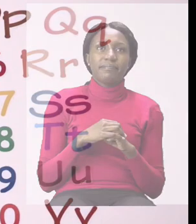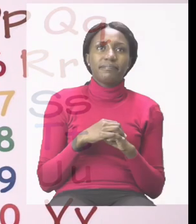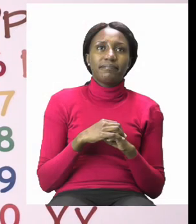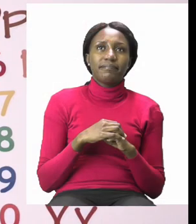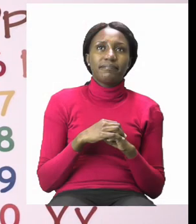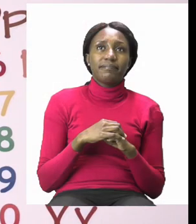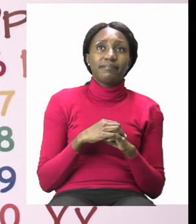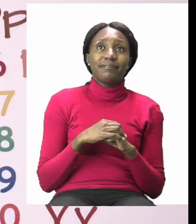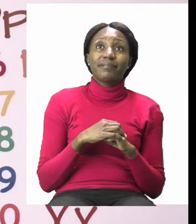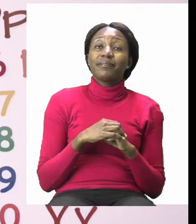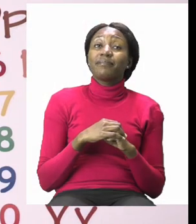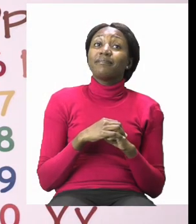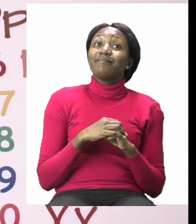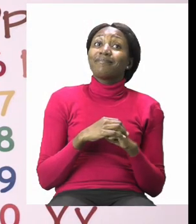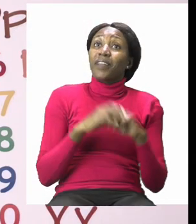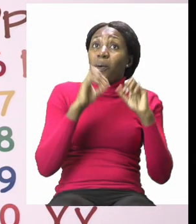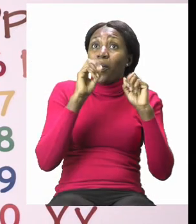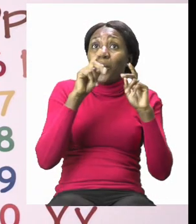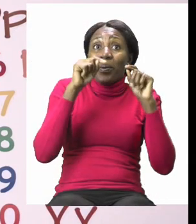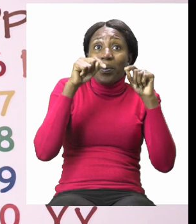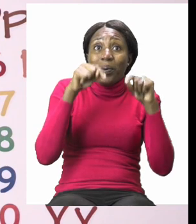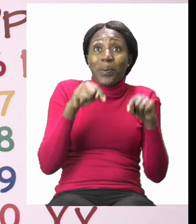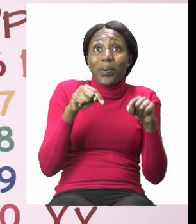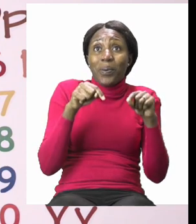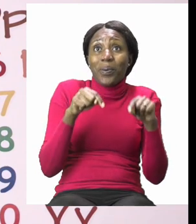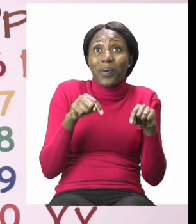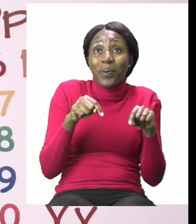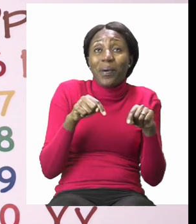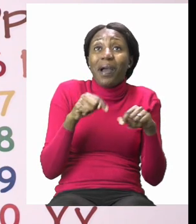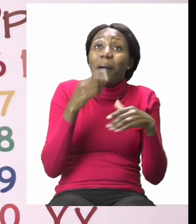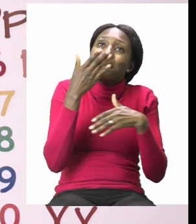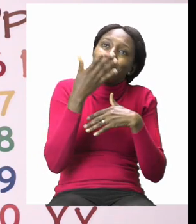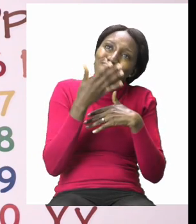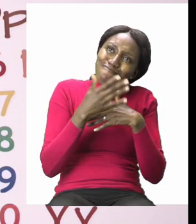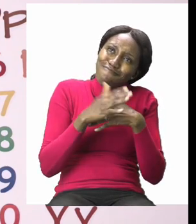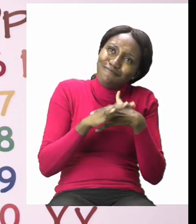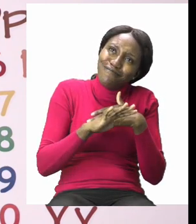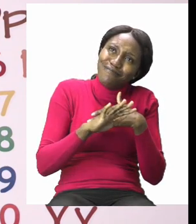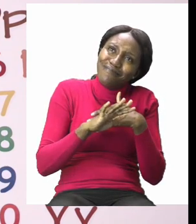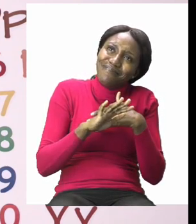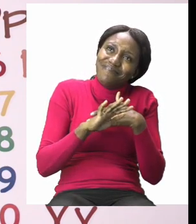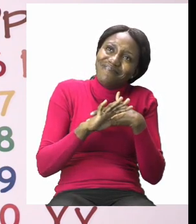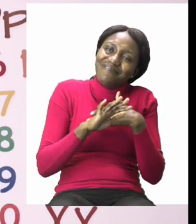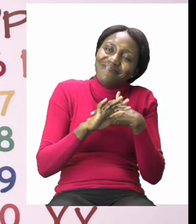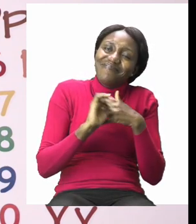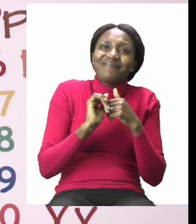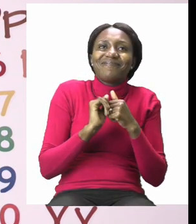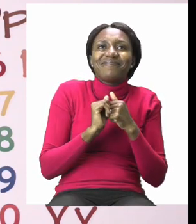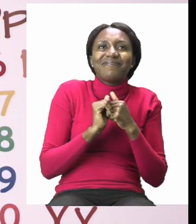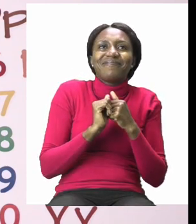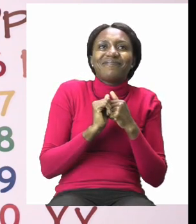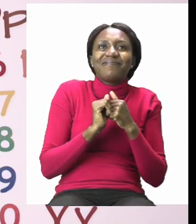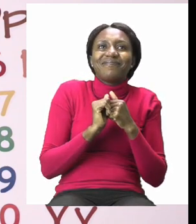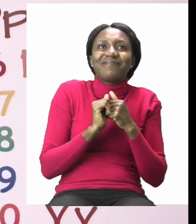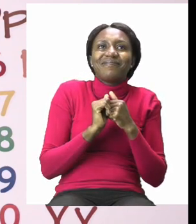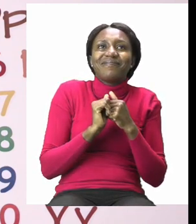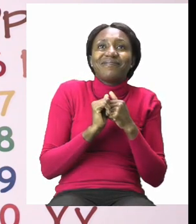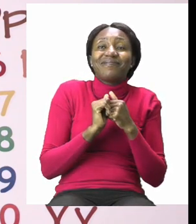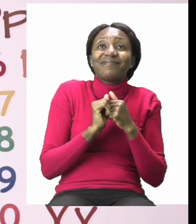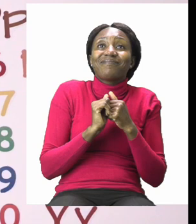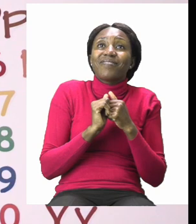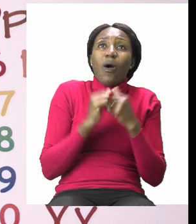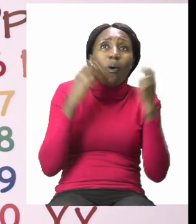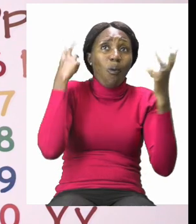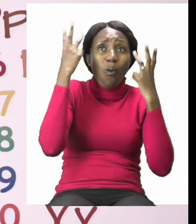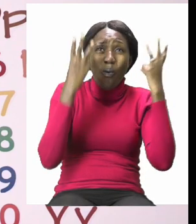boys and girls we have now come to the end of our lesson but don't worry I know